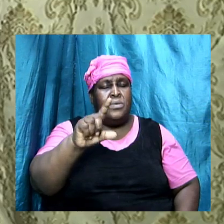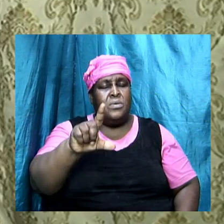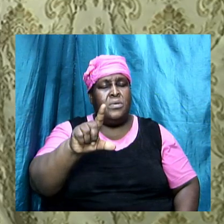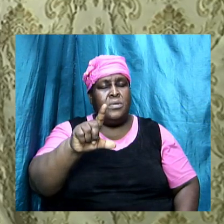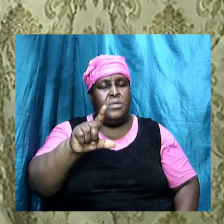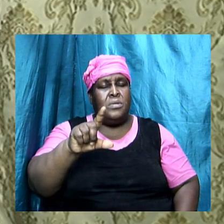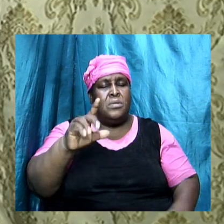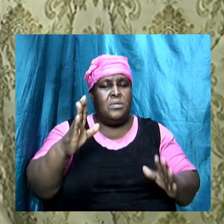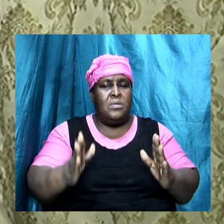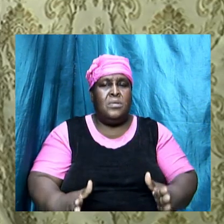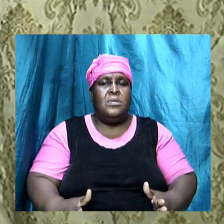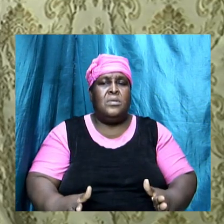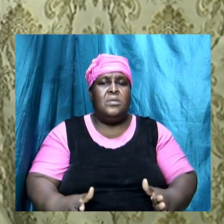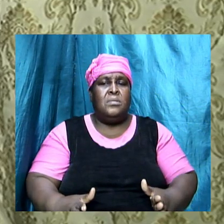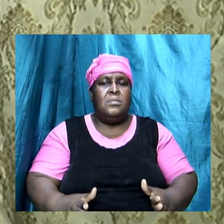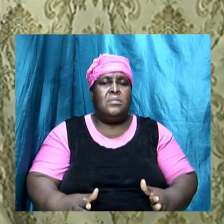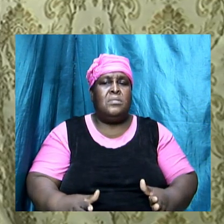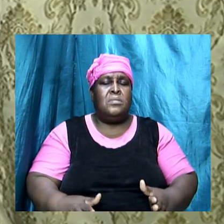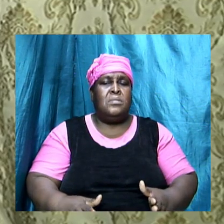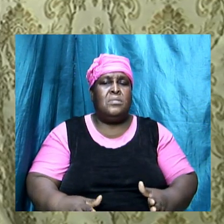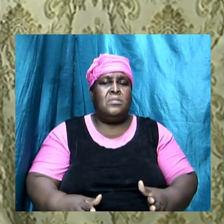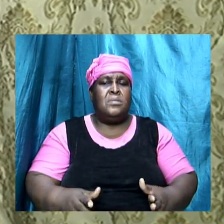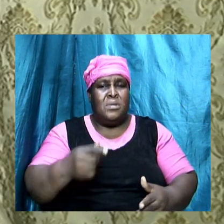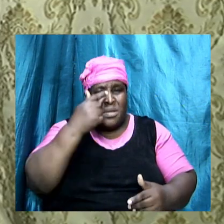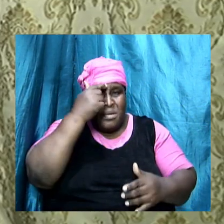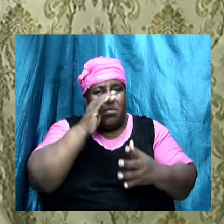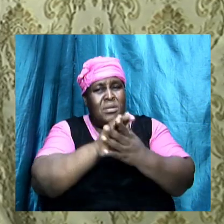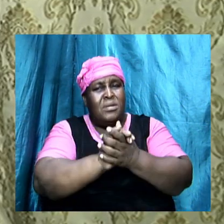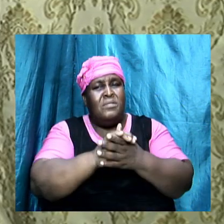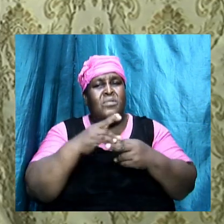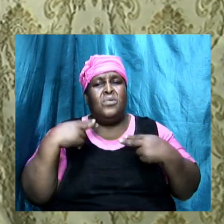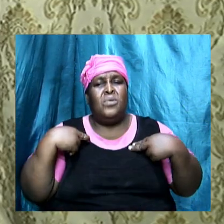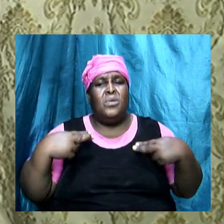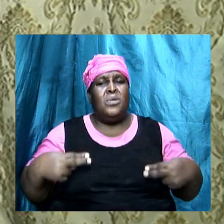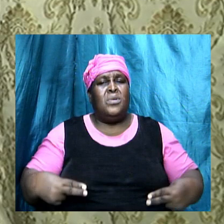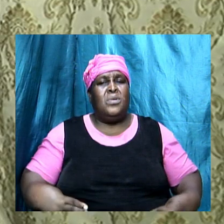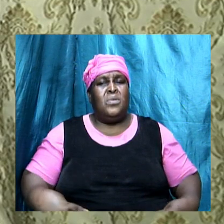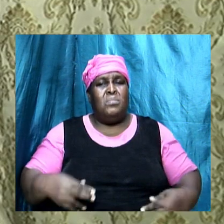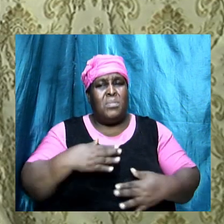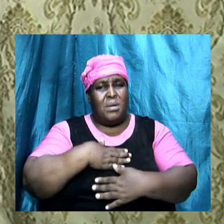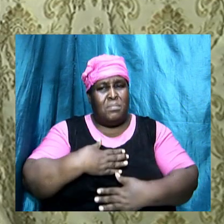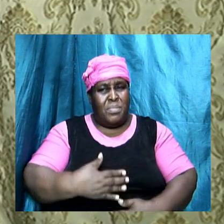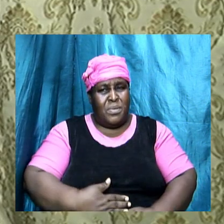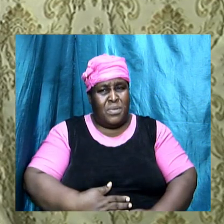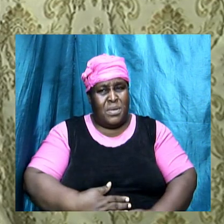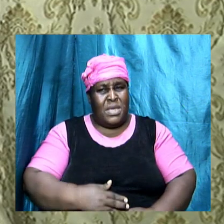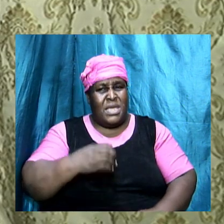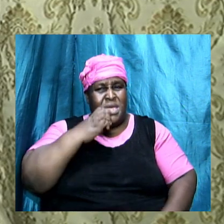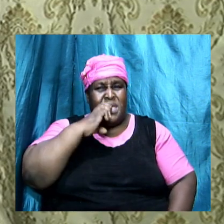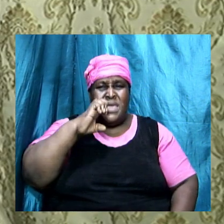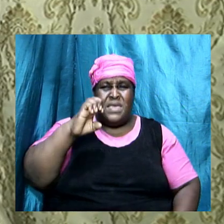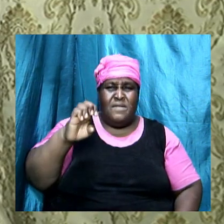it was commonly believed among the Nicolaitans that human the human body was evil